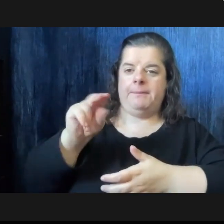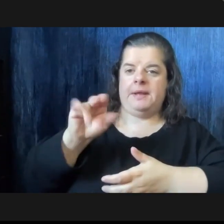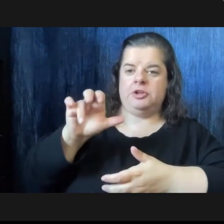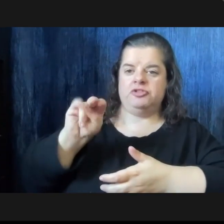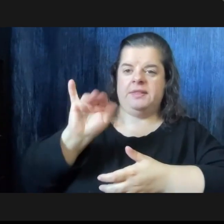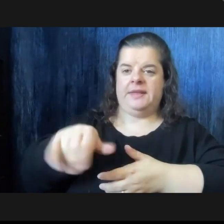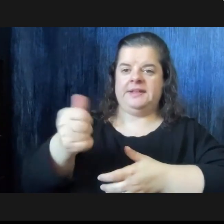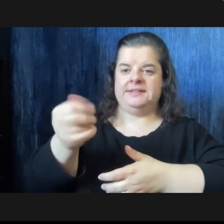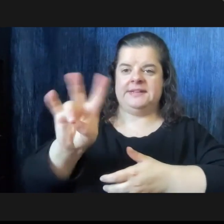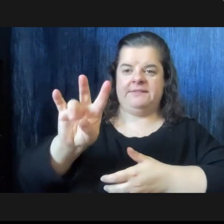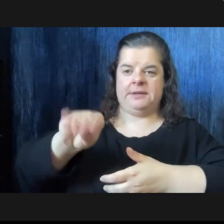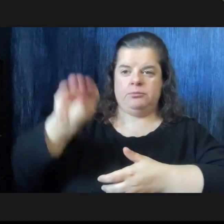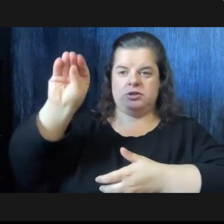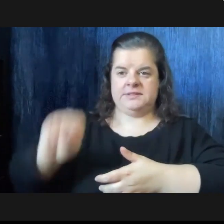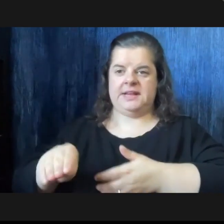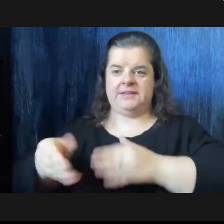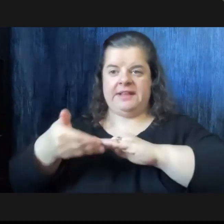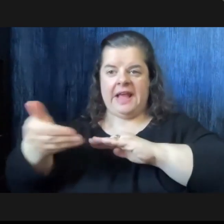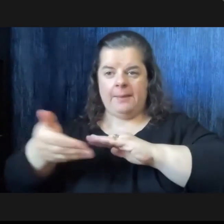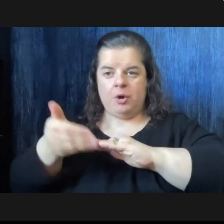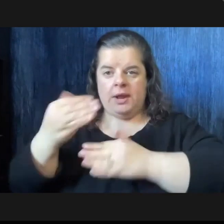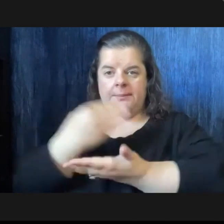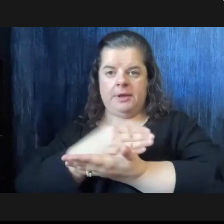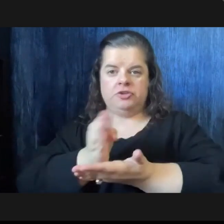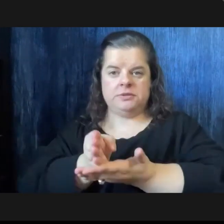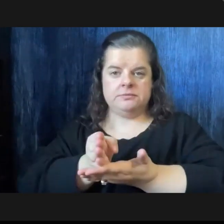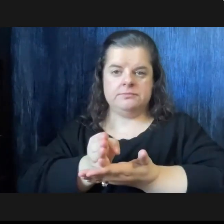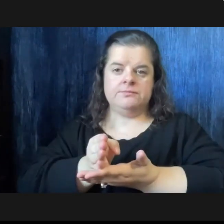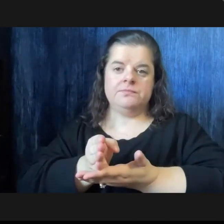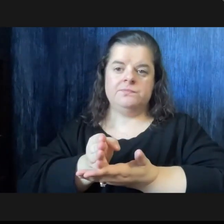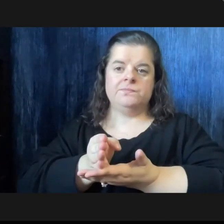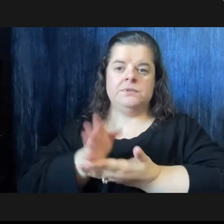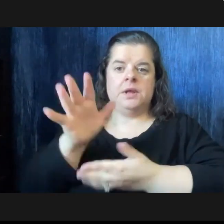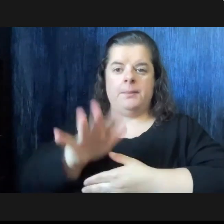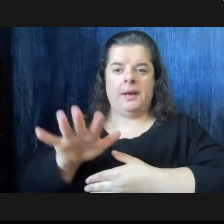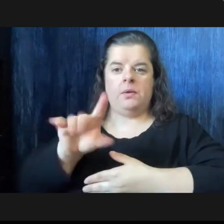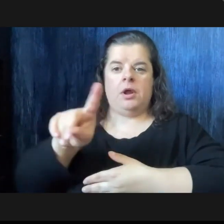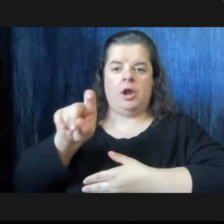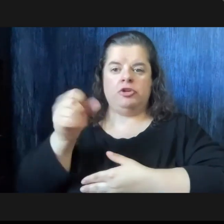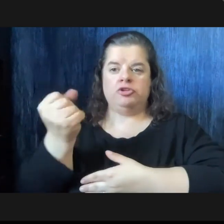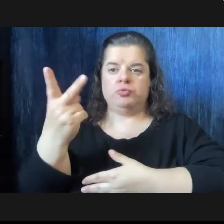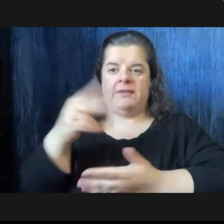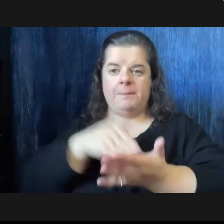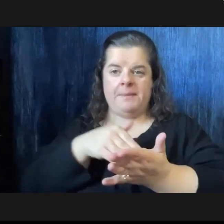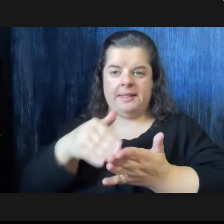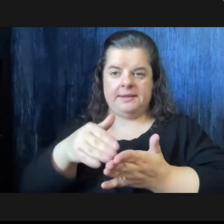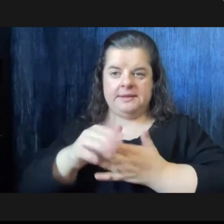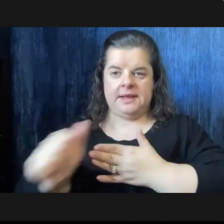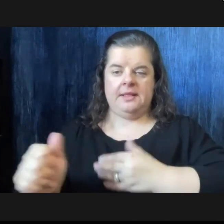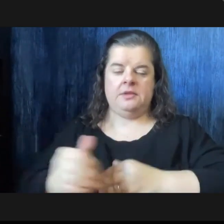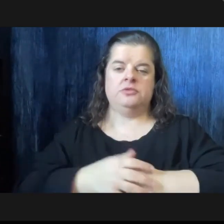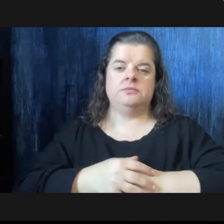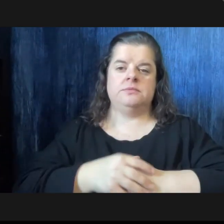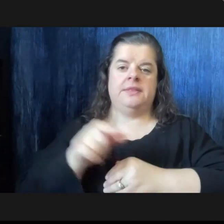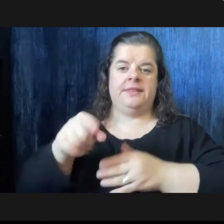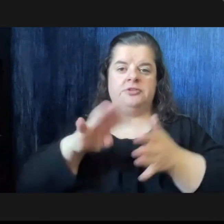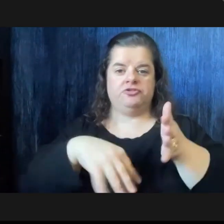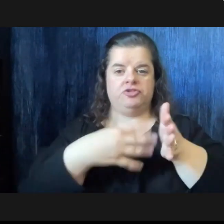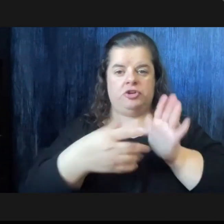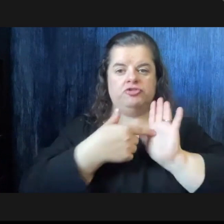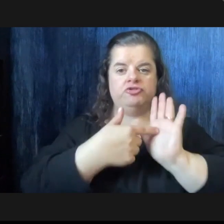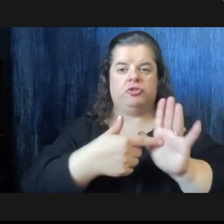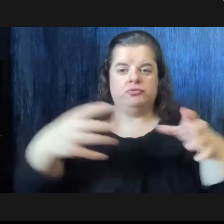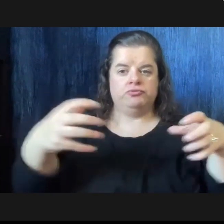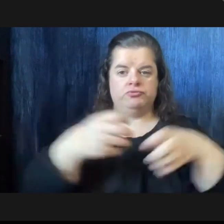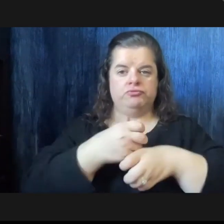17 percent of the operating budget budget or nearly 112 million dollars this chart shows the makeup of our